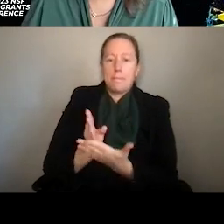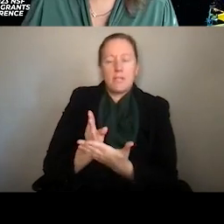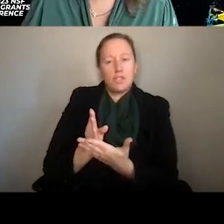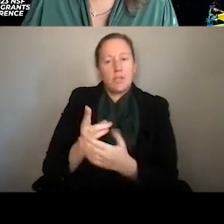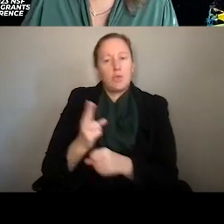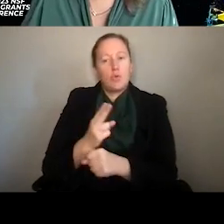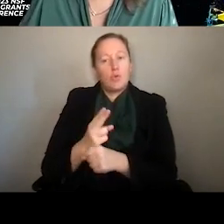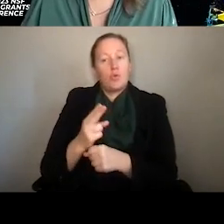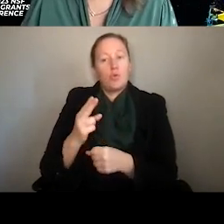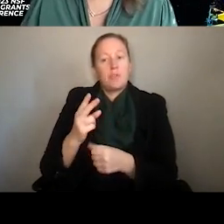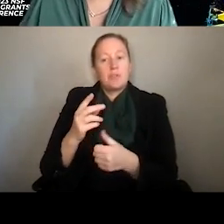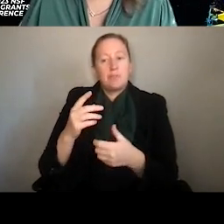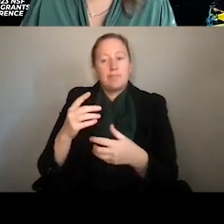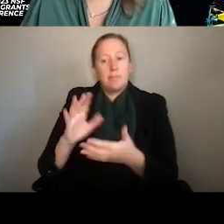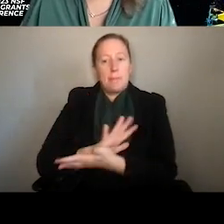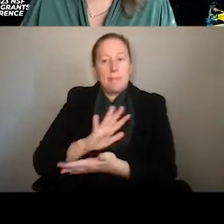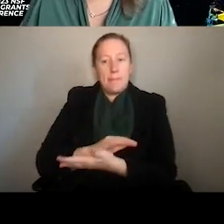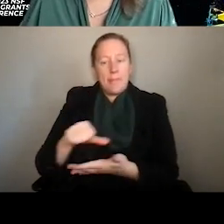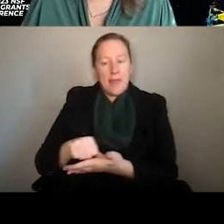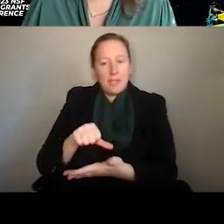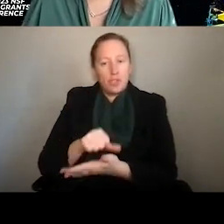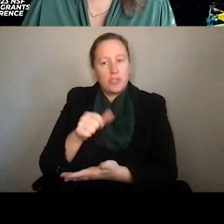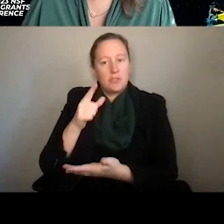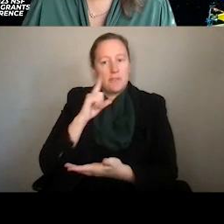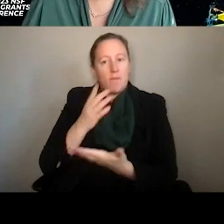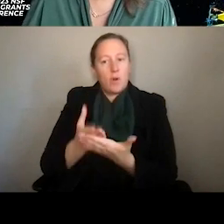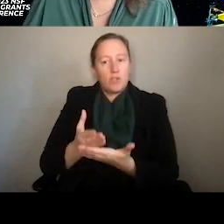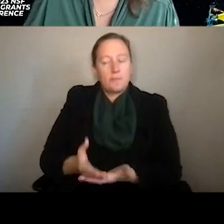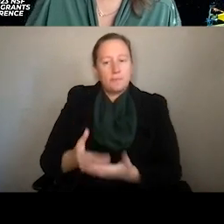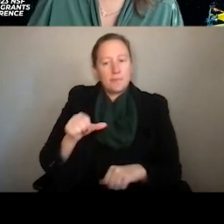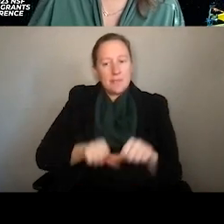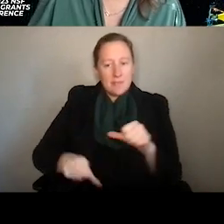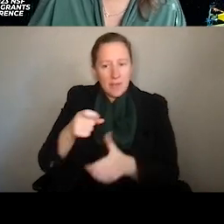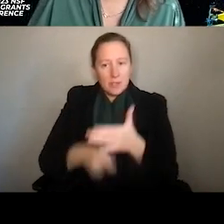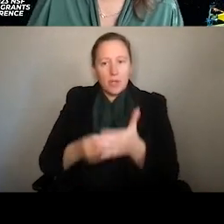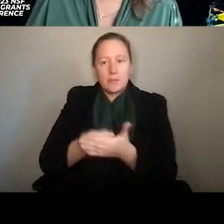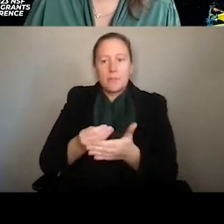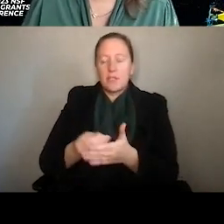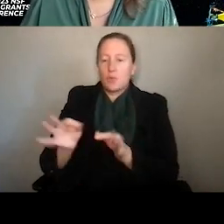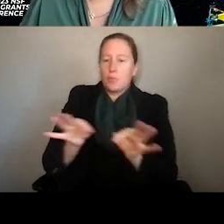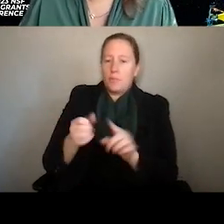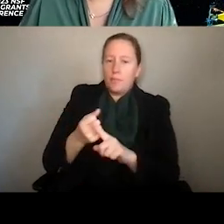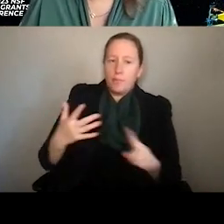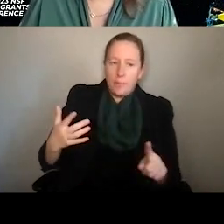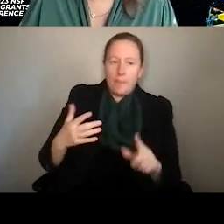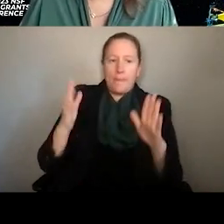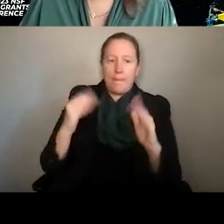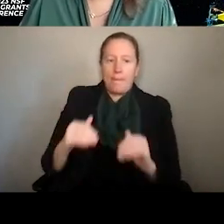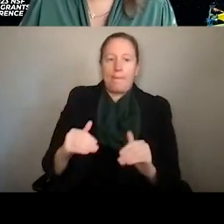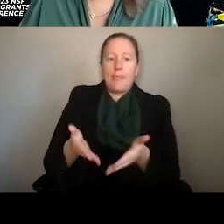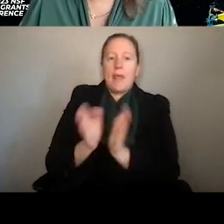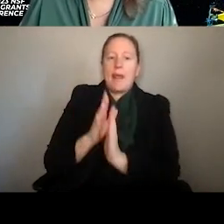justify it. We know science costs money. That's our job. But tell us why you need what you need. And on that topic,